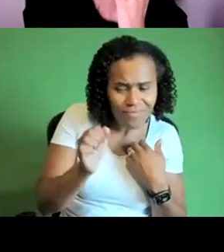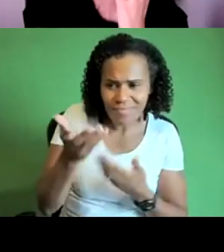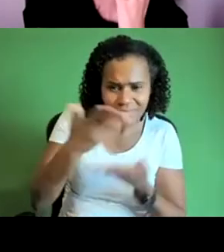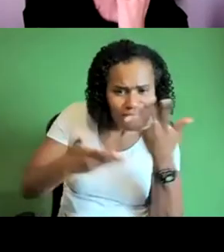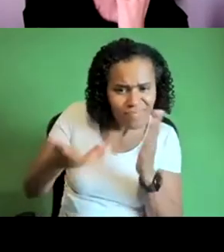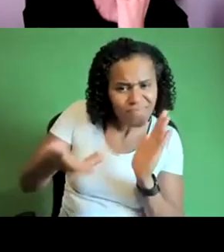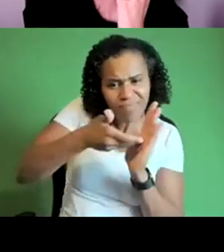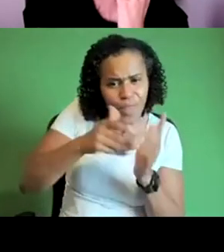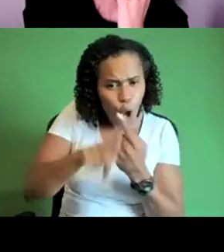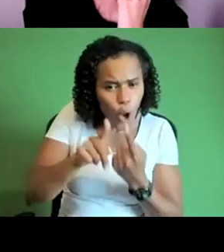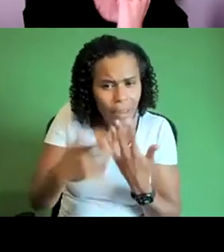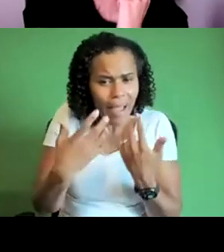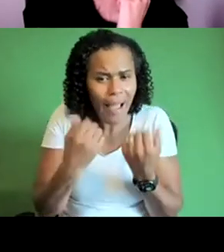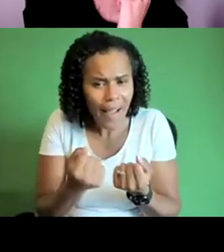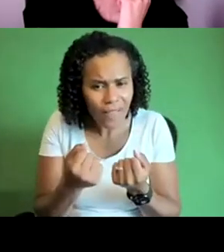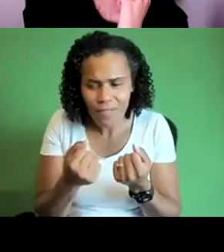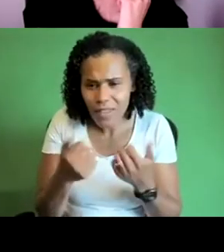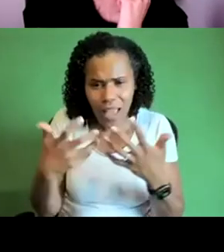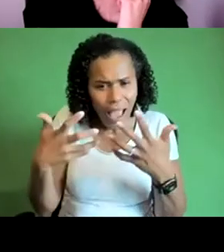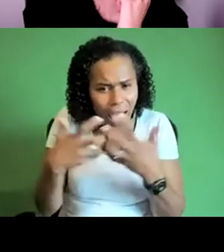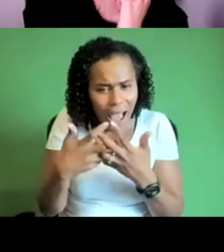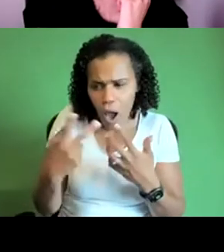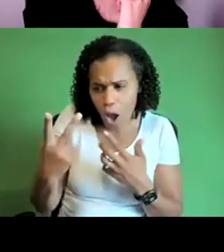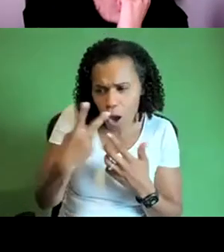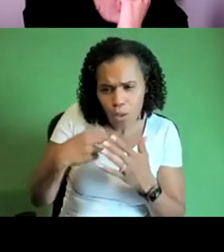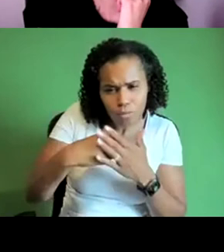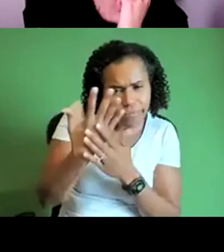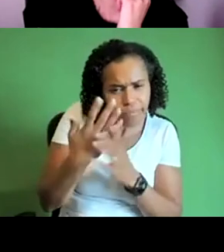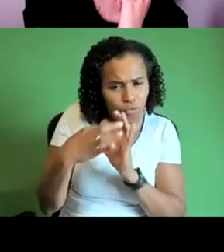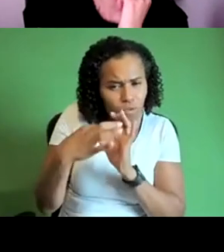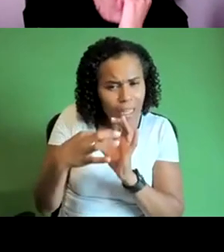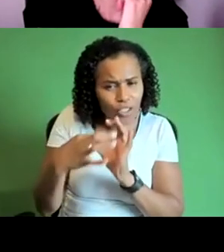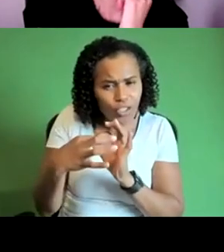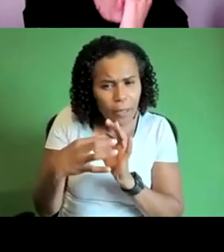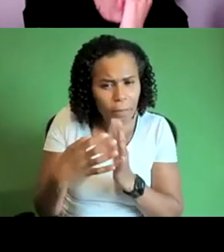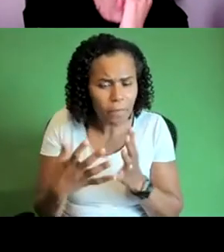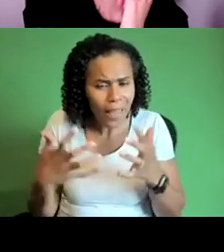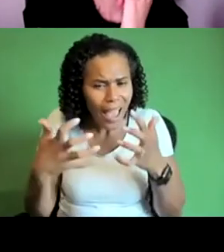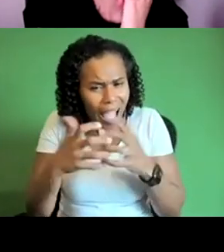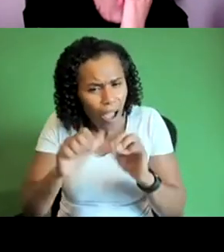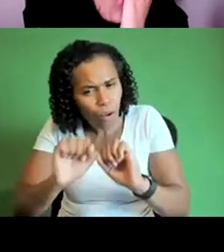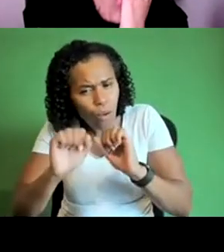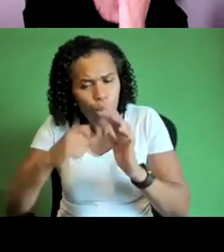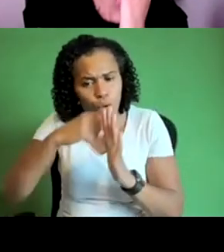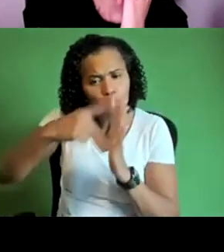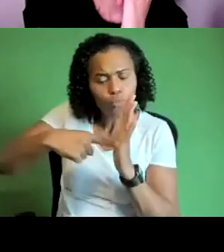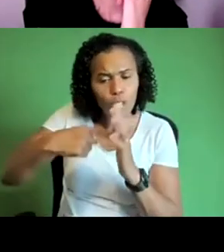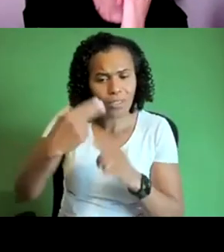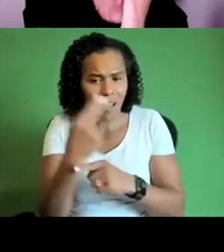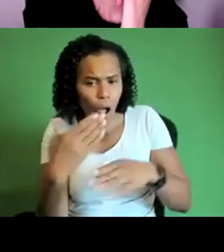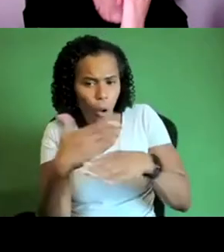to say about that process of making relationships and how you do that at project artworks because i think it is quite special